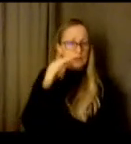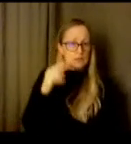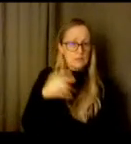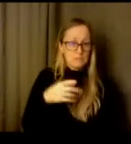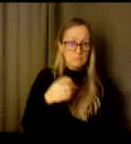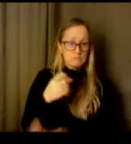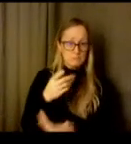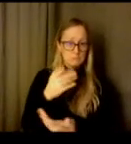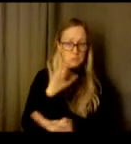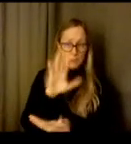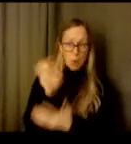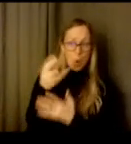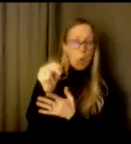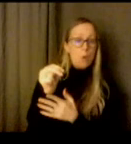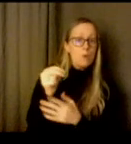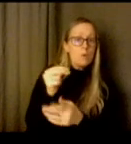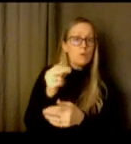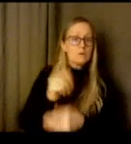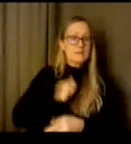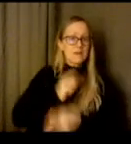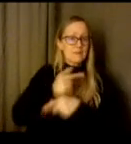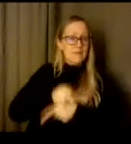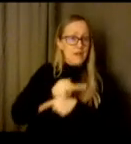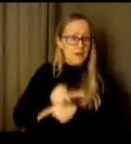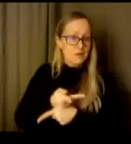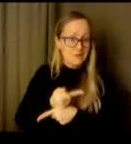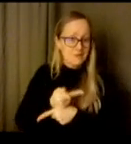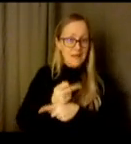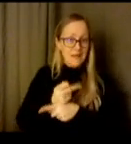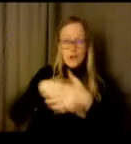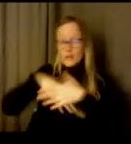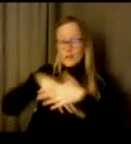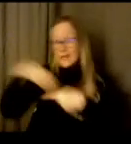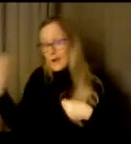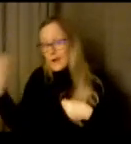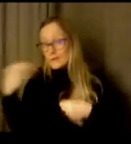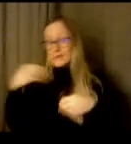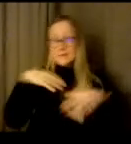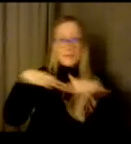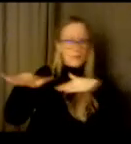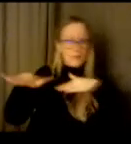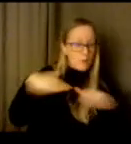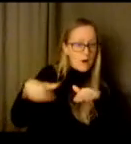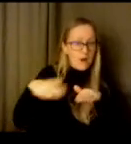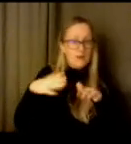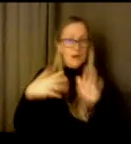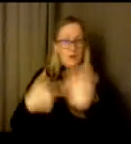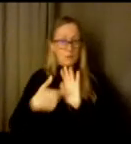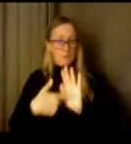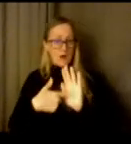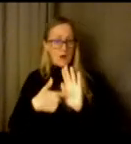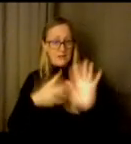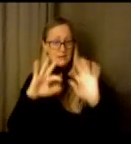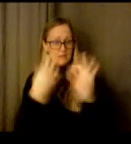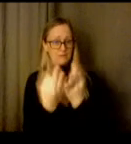things that you're establishing um daily to support yourself and how are you modeling that for for your family